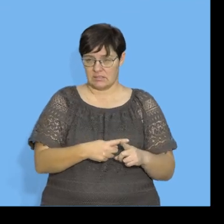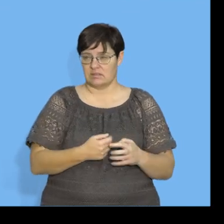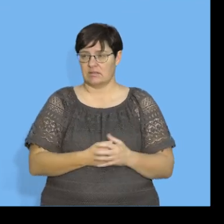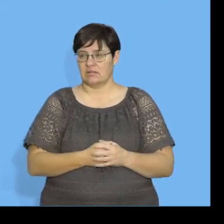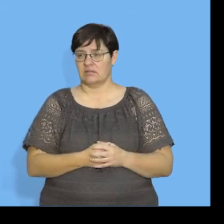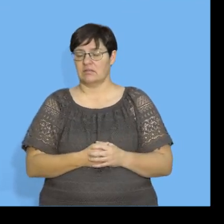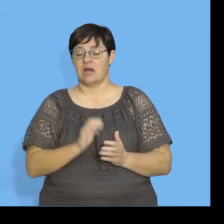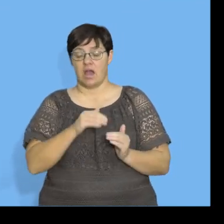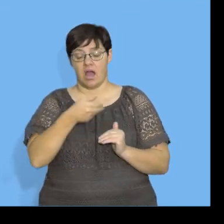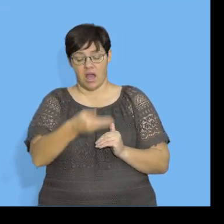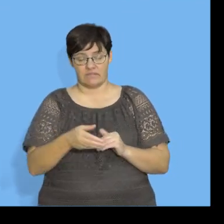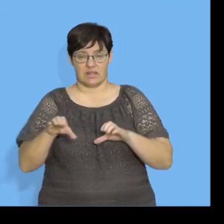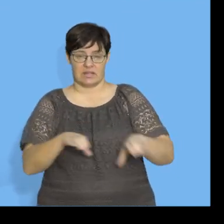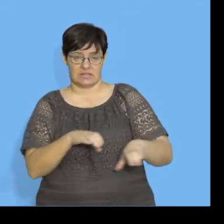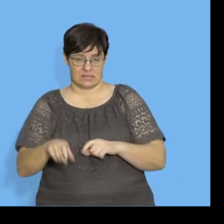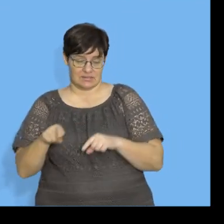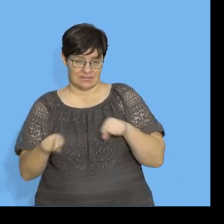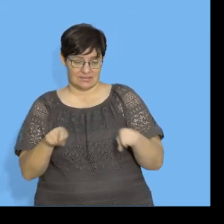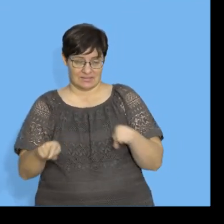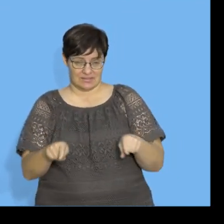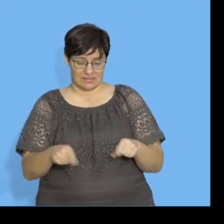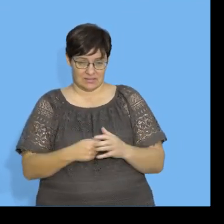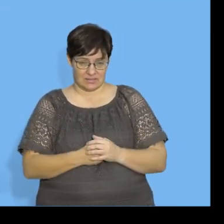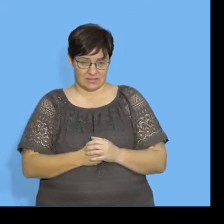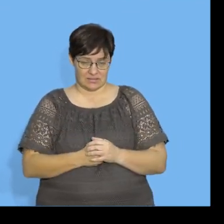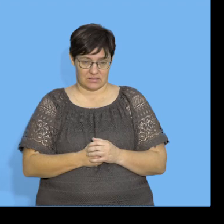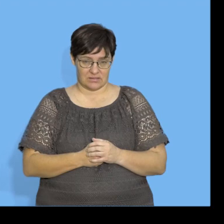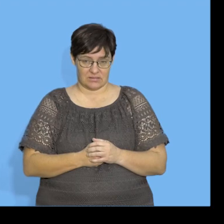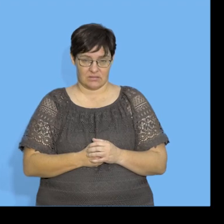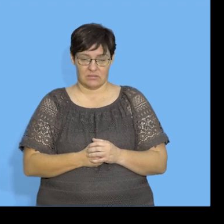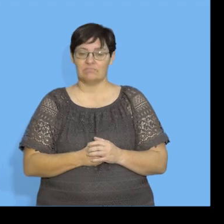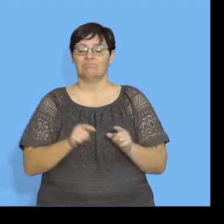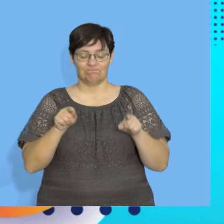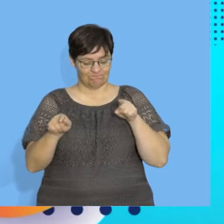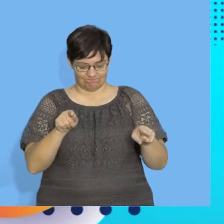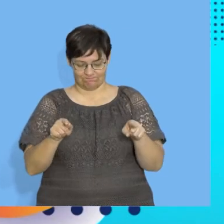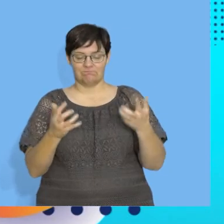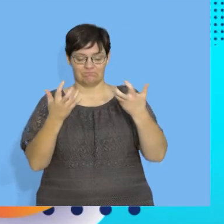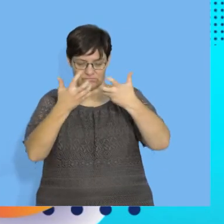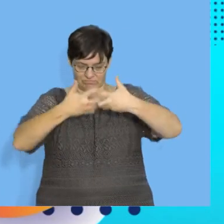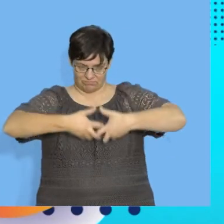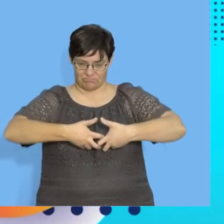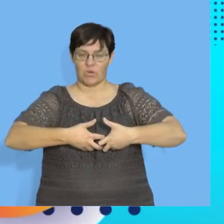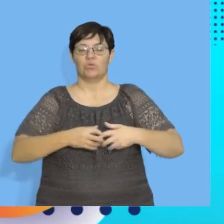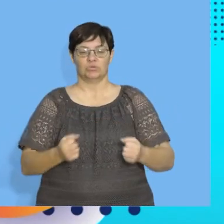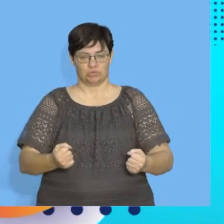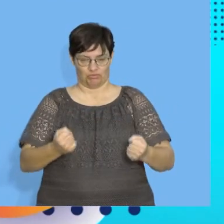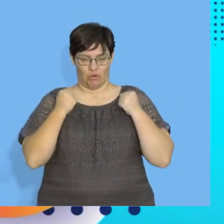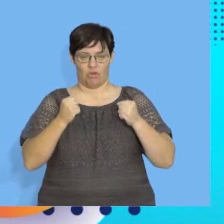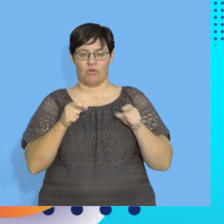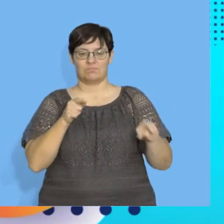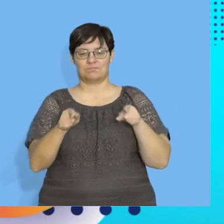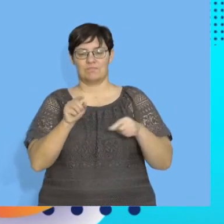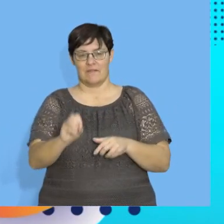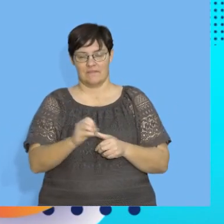after exercise? What can you conclude? There's a strong relationship,